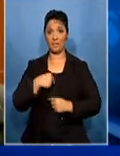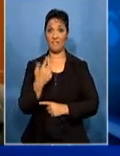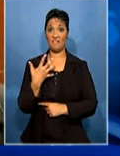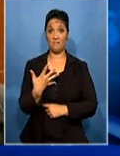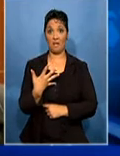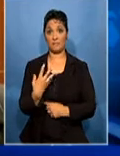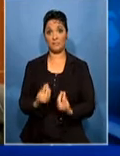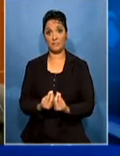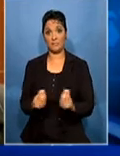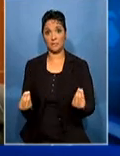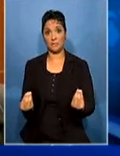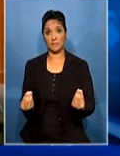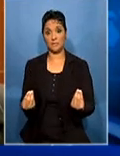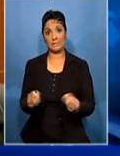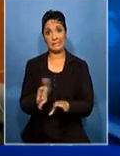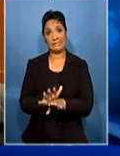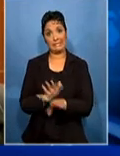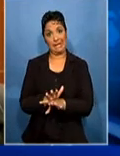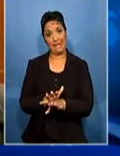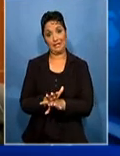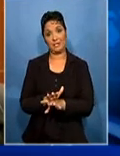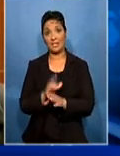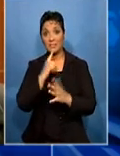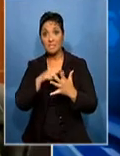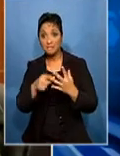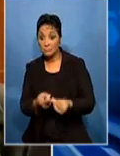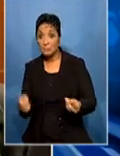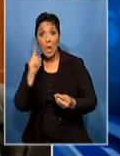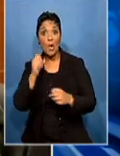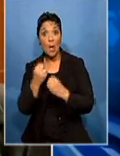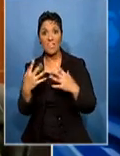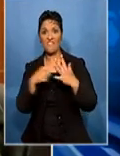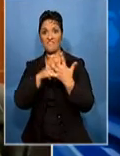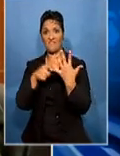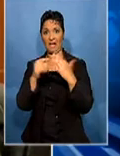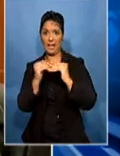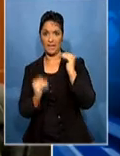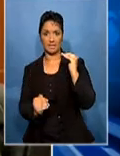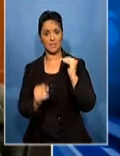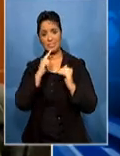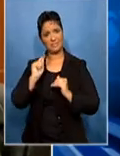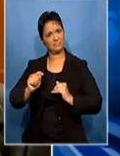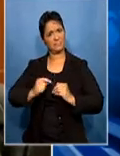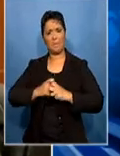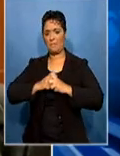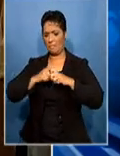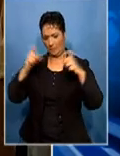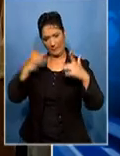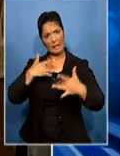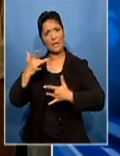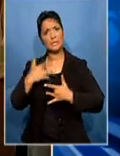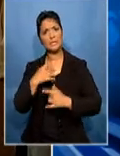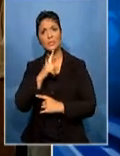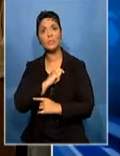and all of these are children under five years of age and that is a huge concern for us as a